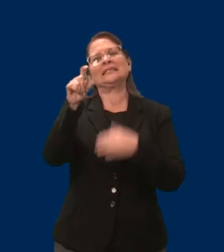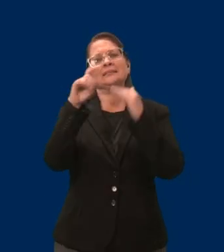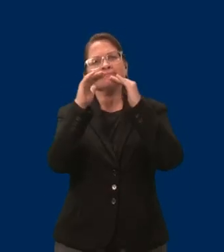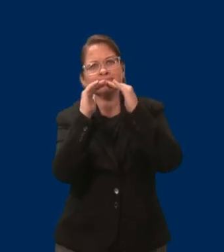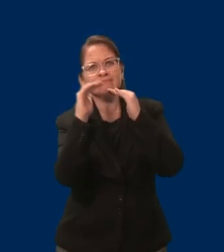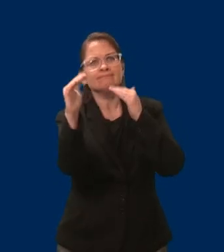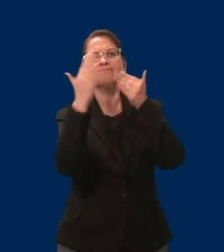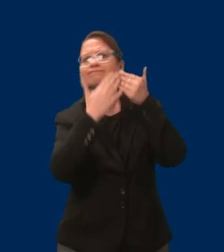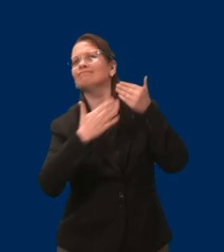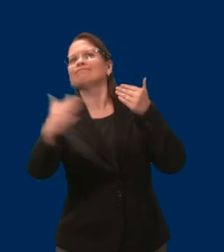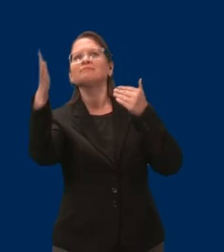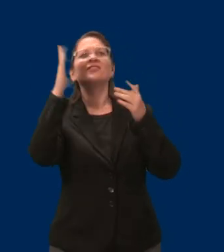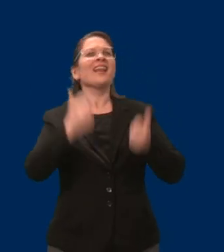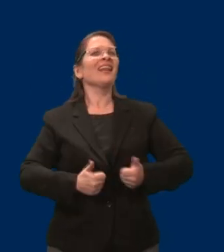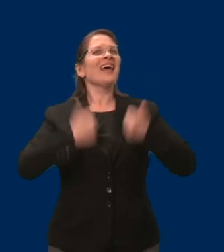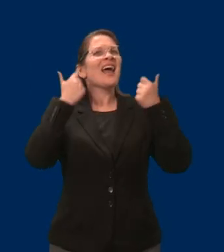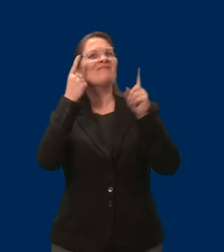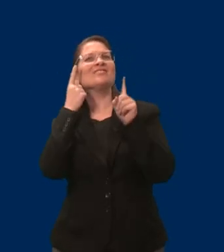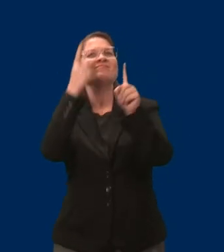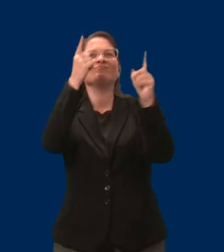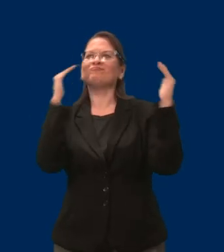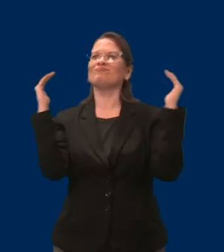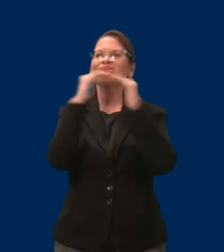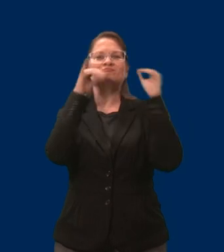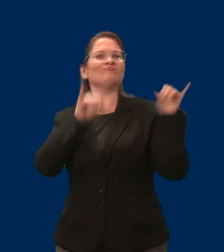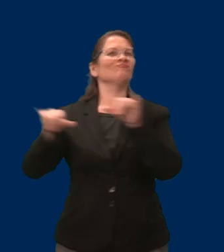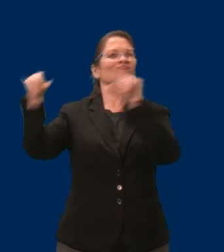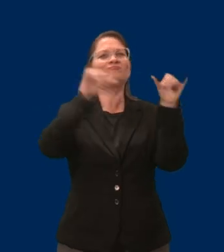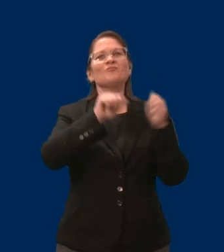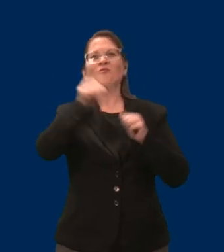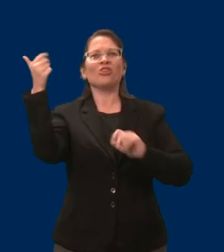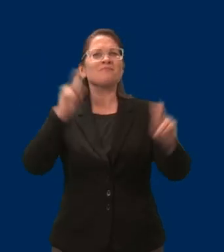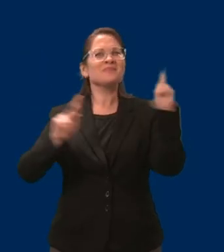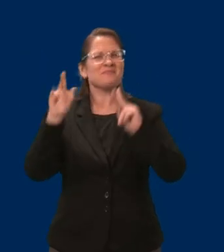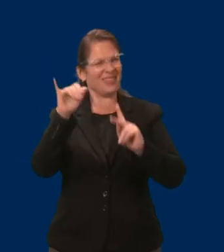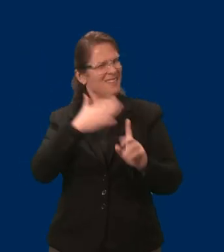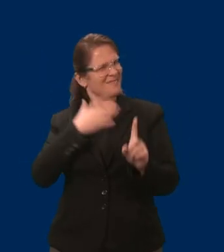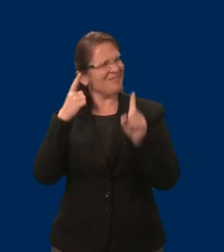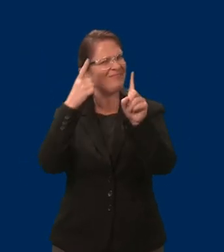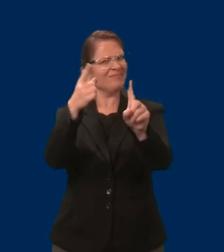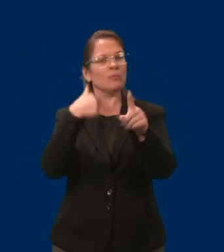and getting us out of the basement. So,